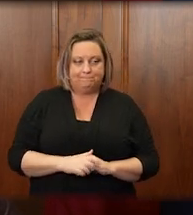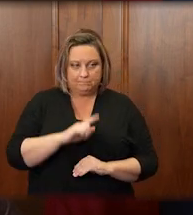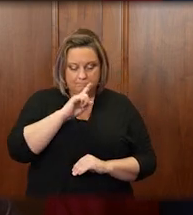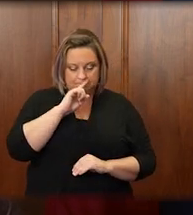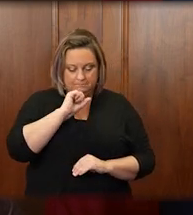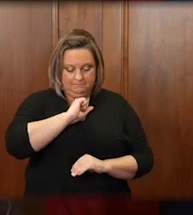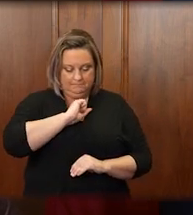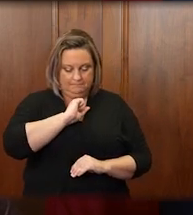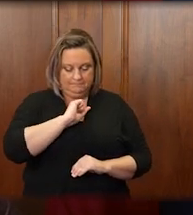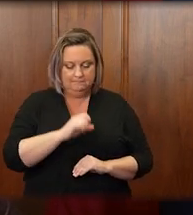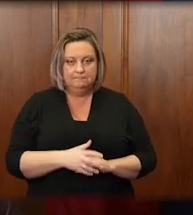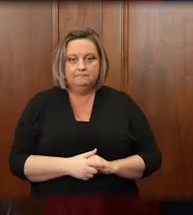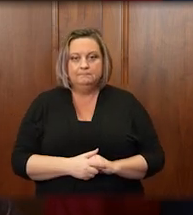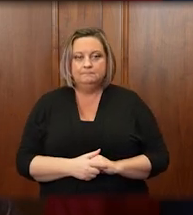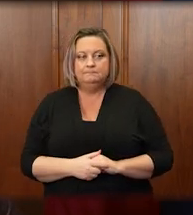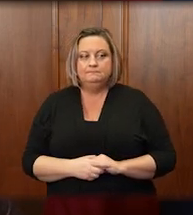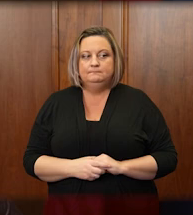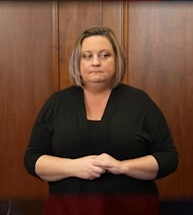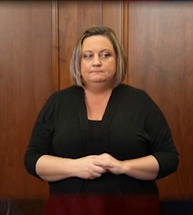Excuse me.